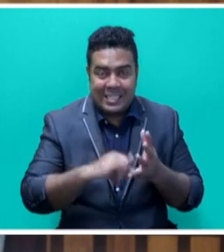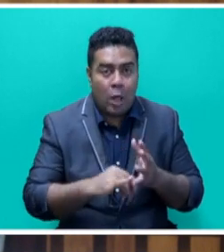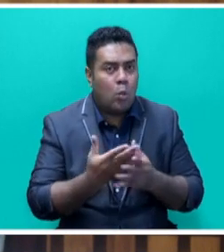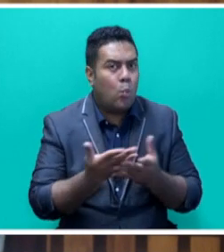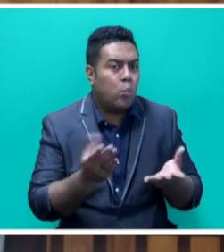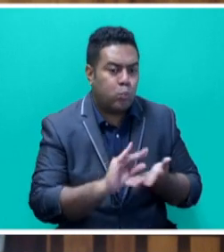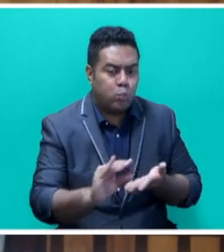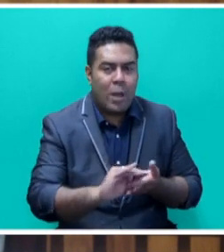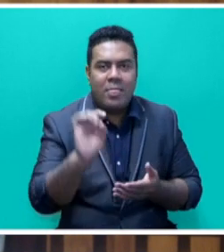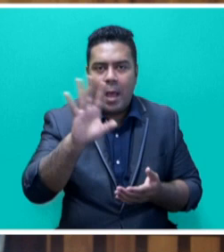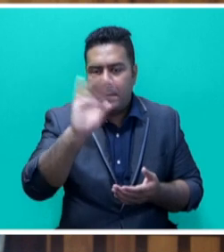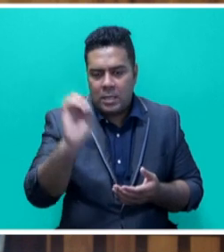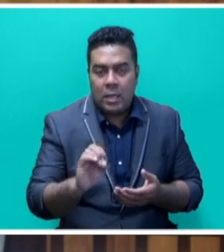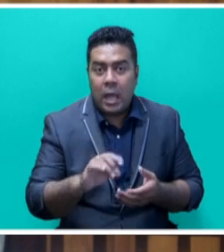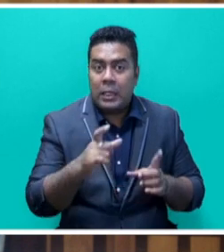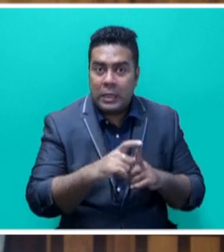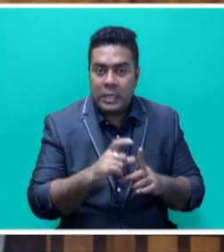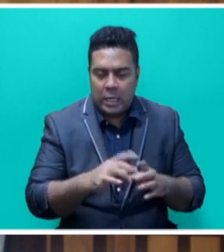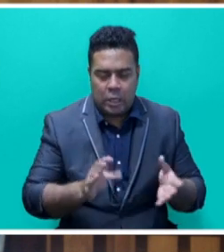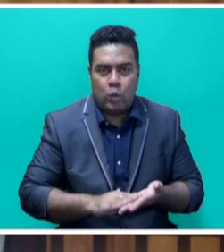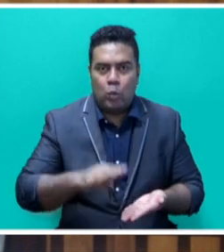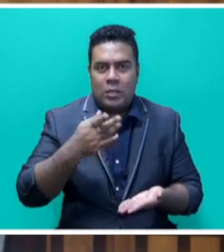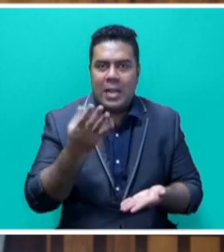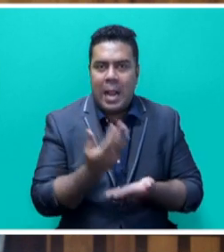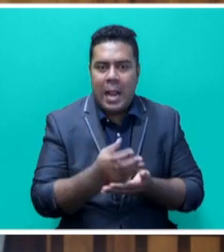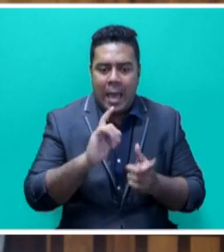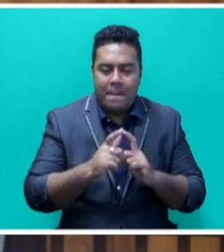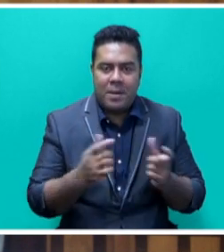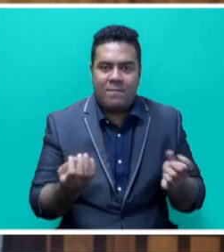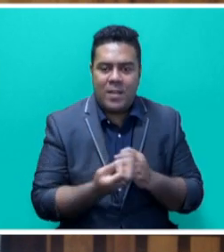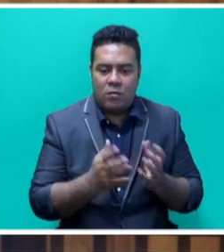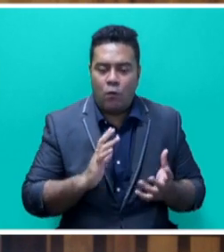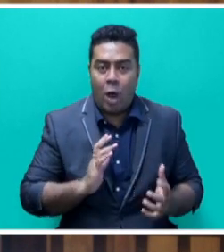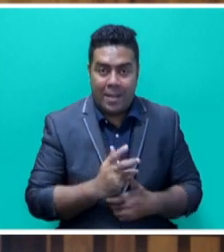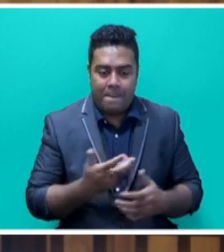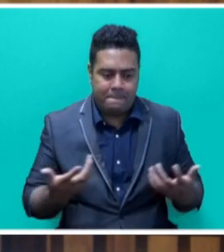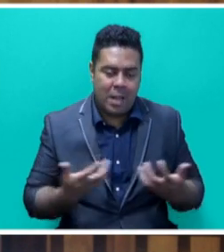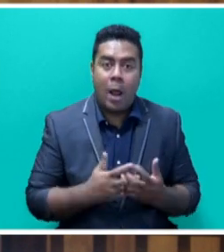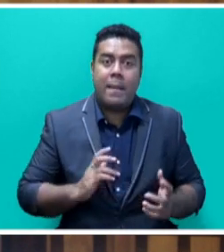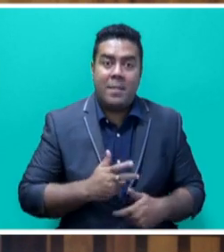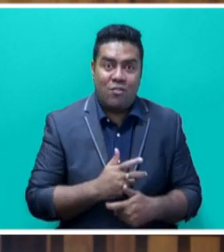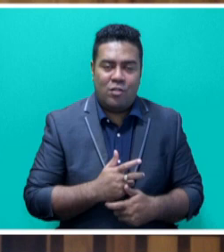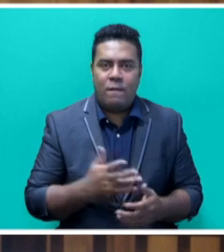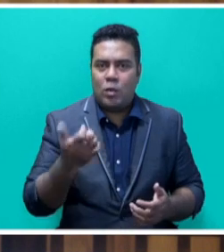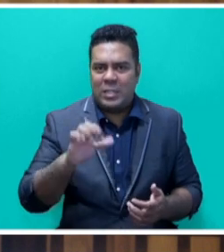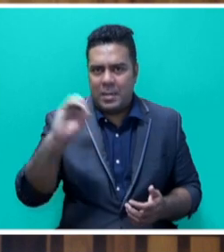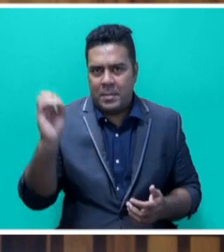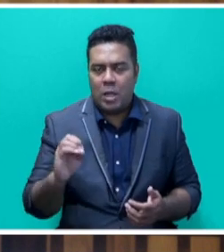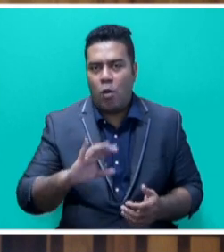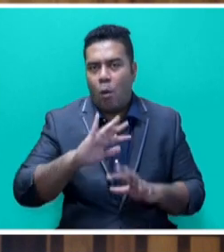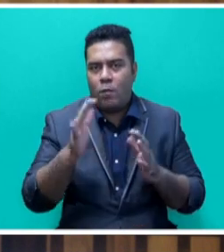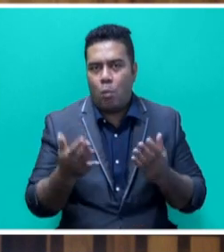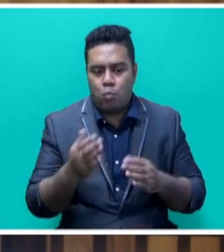climate flows. D, an increased climate finance allocation for adaptation to at least 60% of an overall global